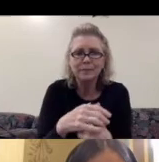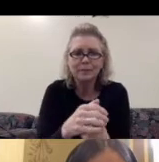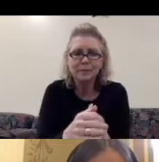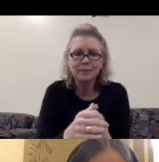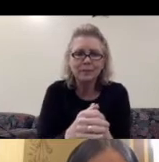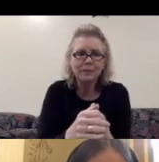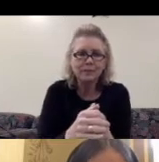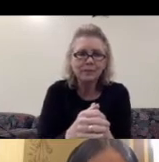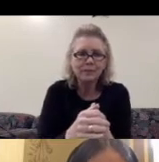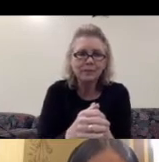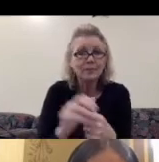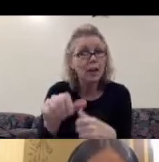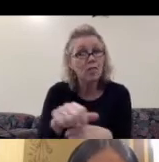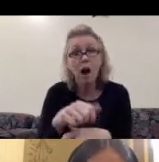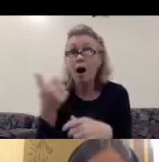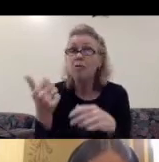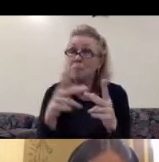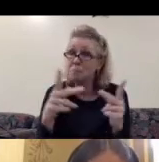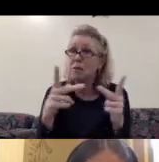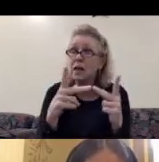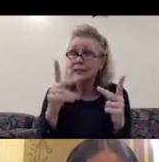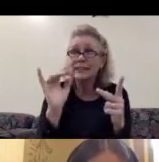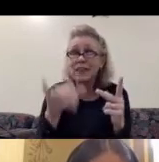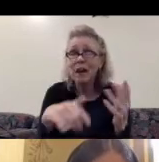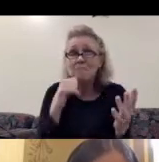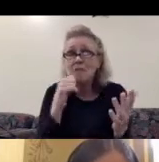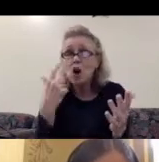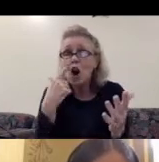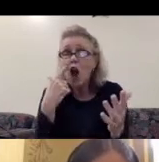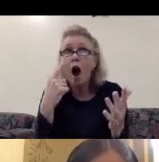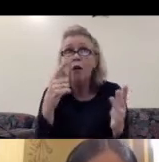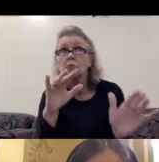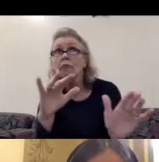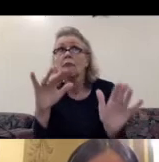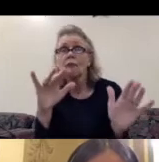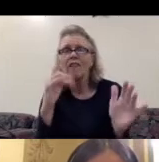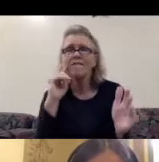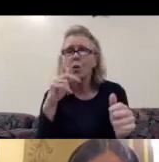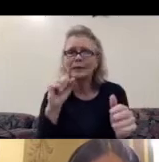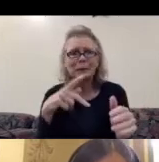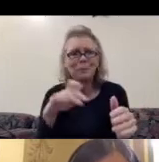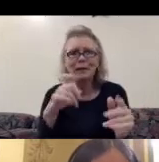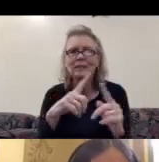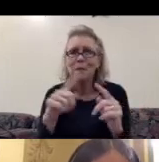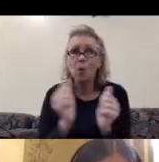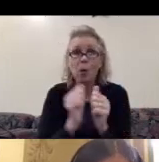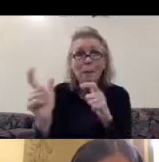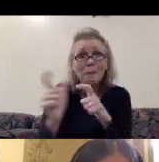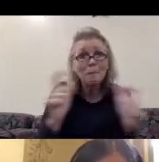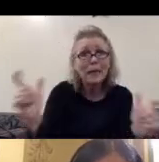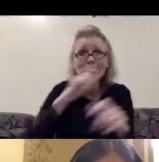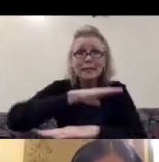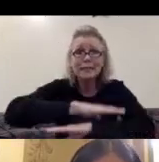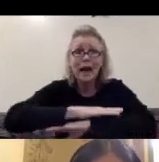There are other places that mail doesn't look like extraordinary in terms of the space, but with a big table and a nice big